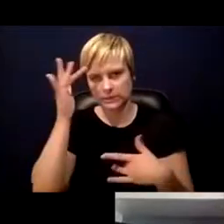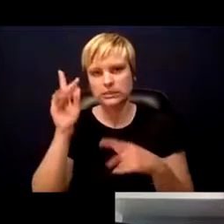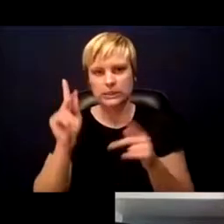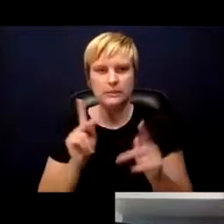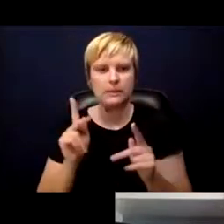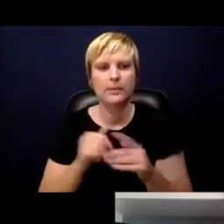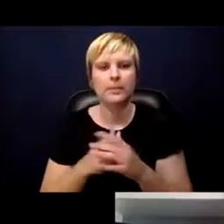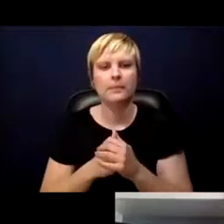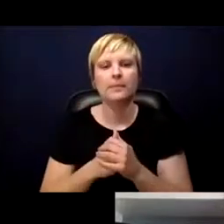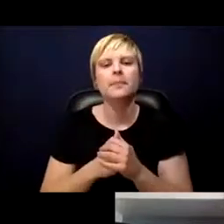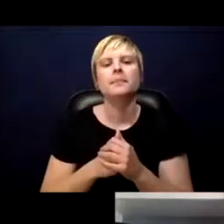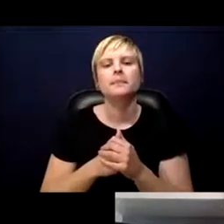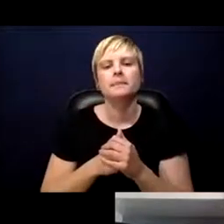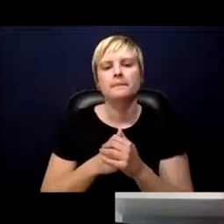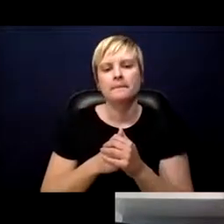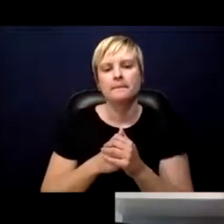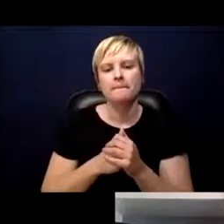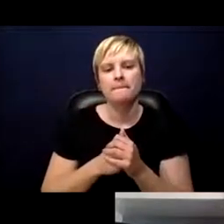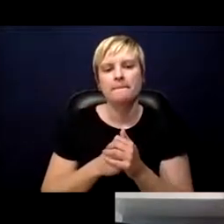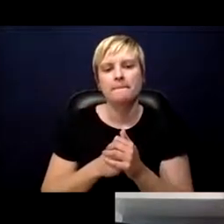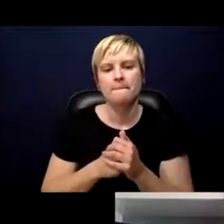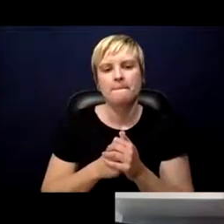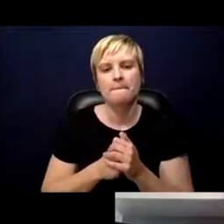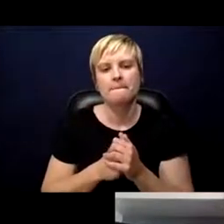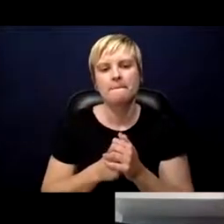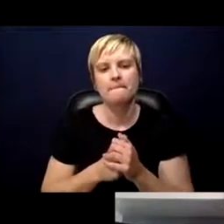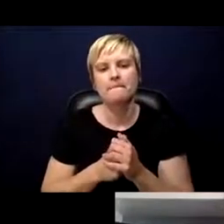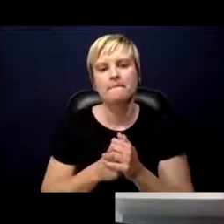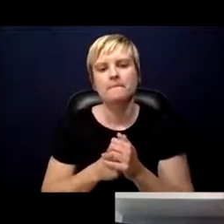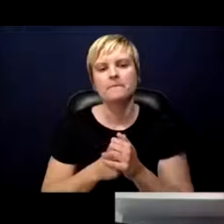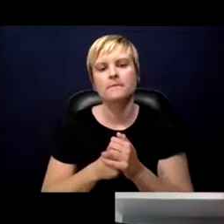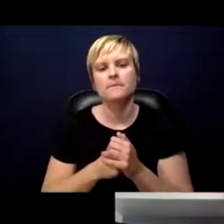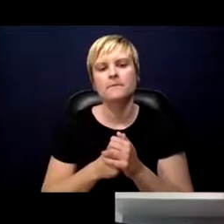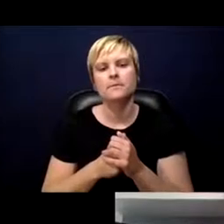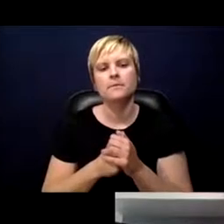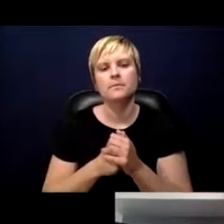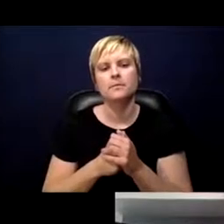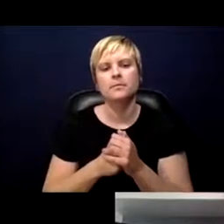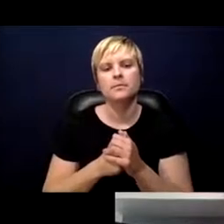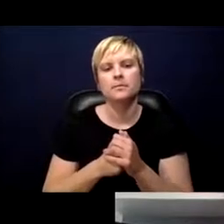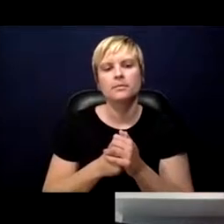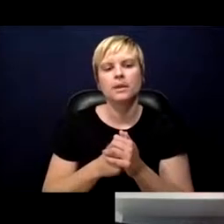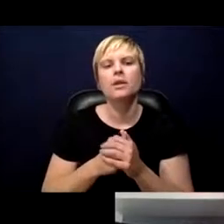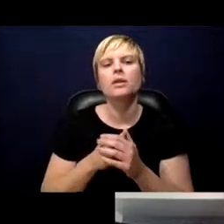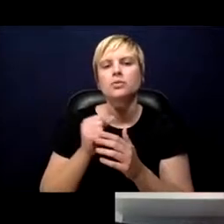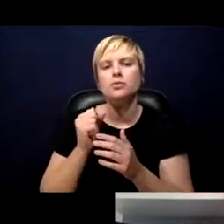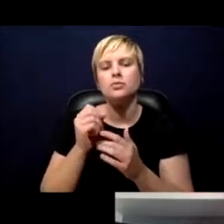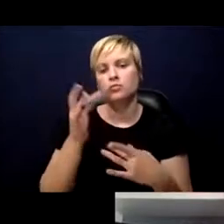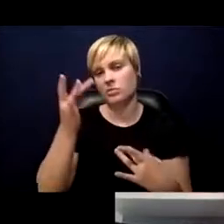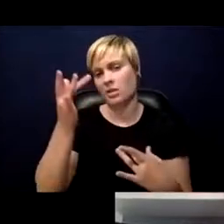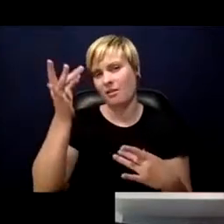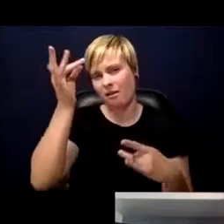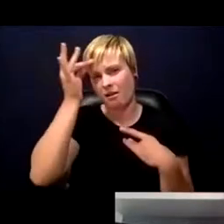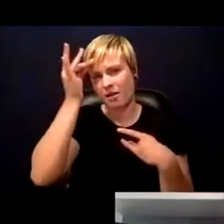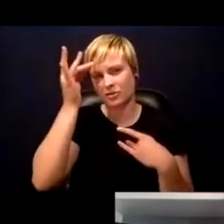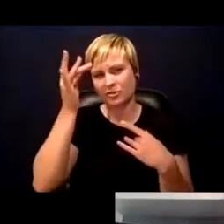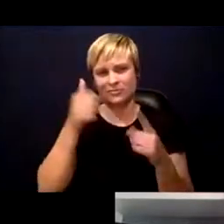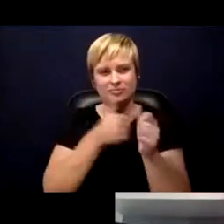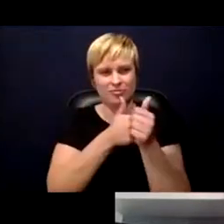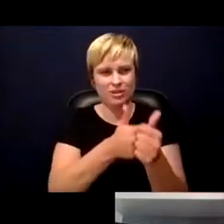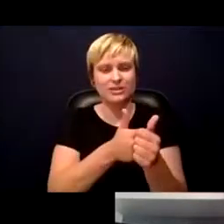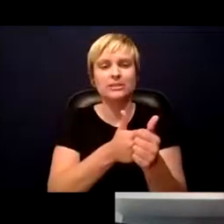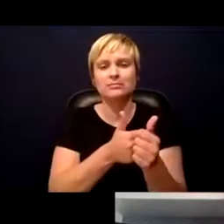wouldn't look down to that and put in details to what that is. But it's simply finding who is